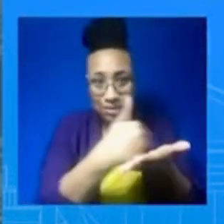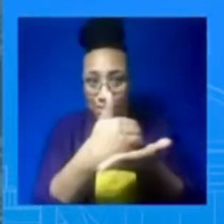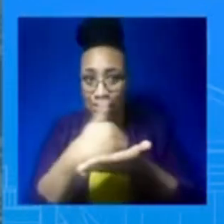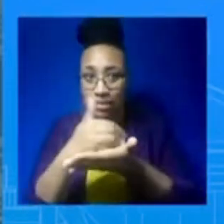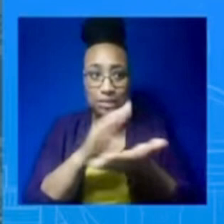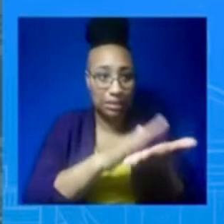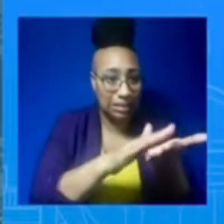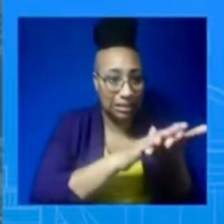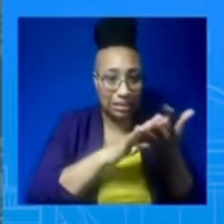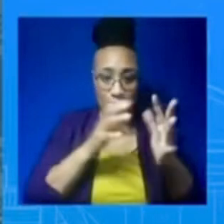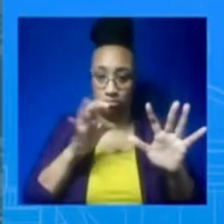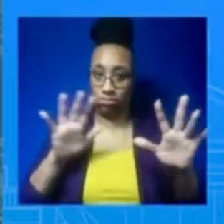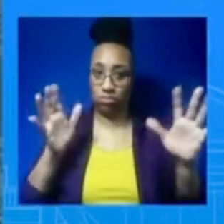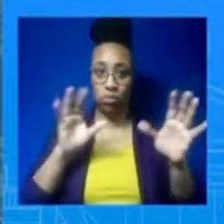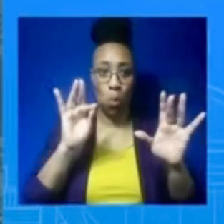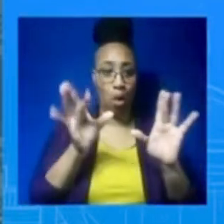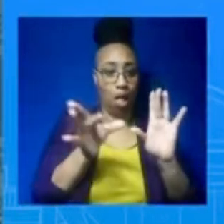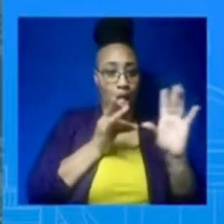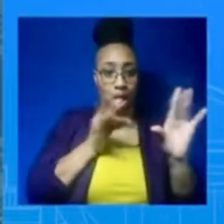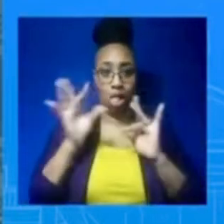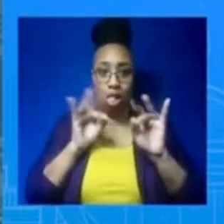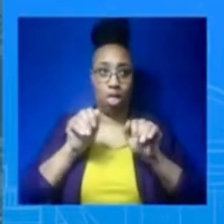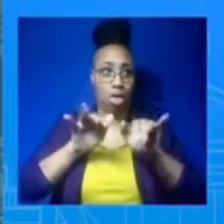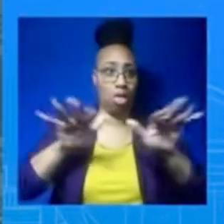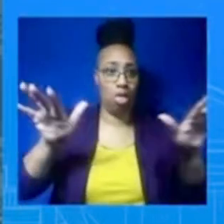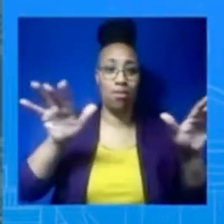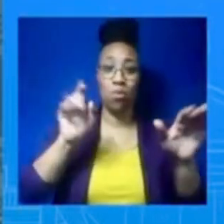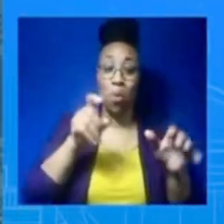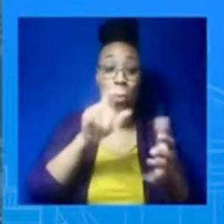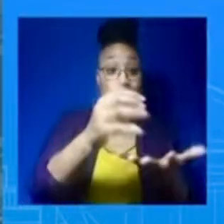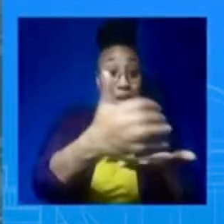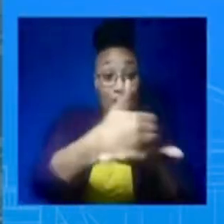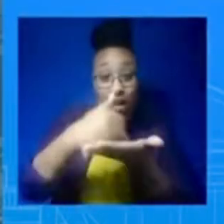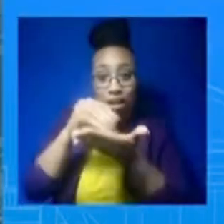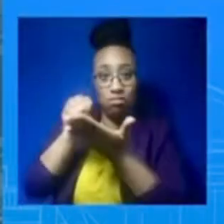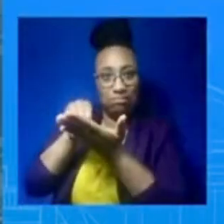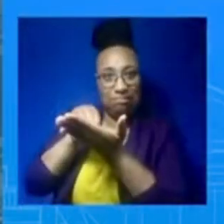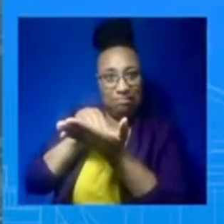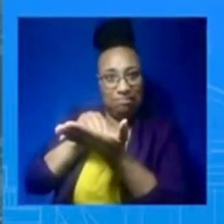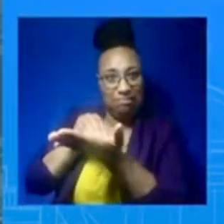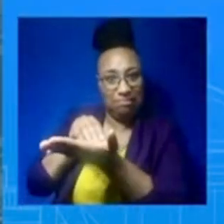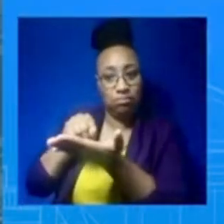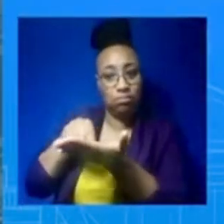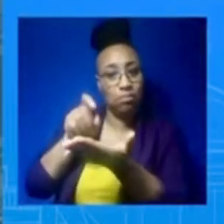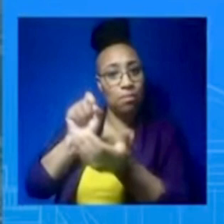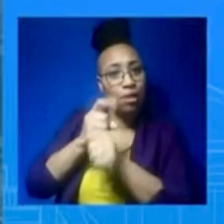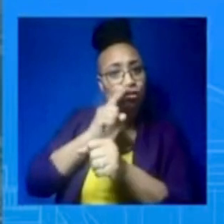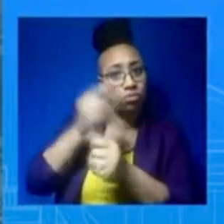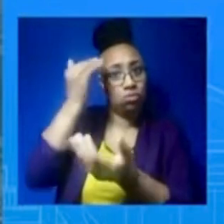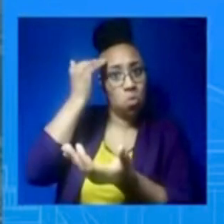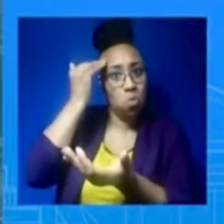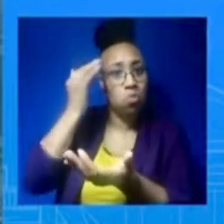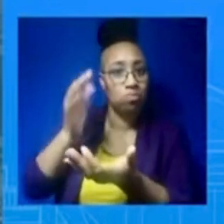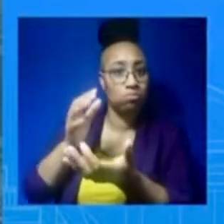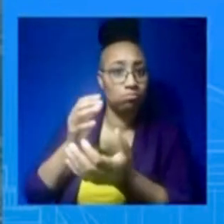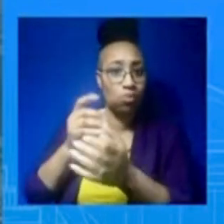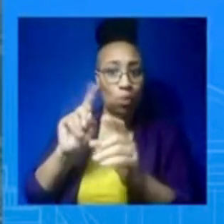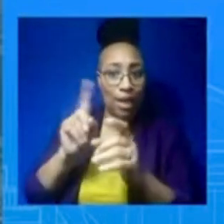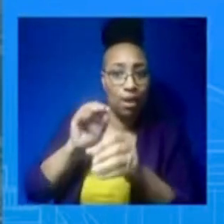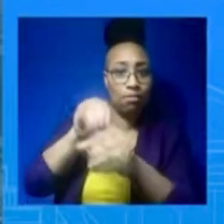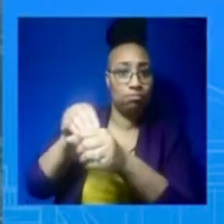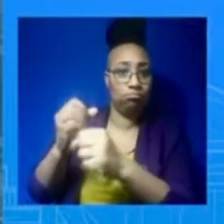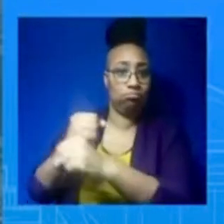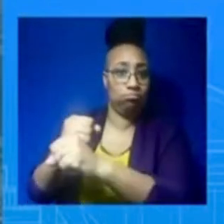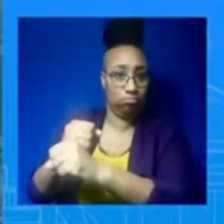available and appropriate authorities to ensure accountability and prove all safety. So, let's get the investigation going, see where it takes us, but already, we are